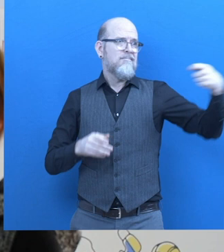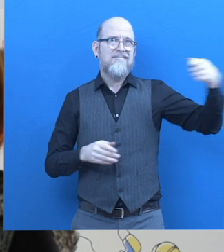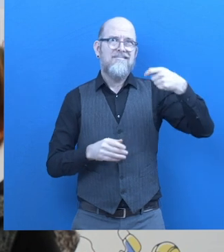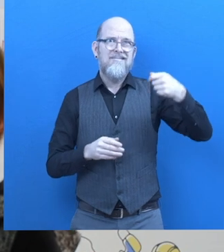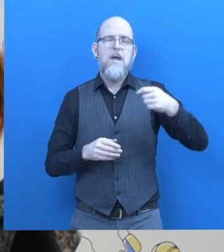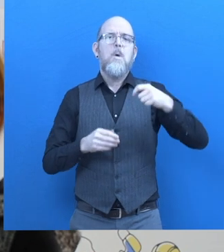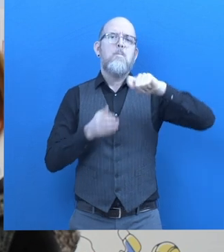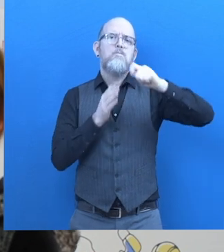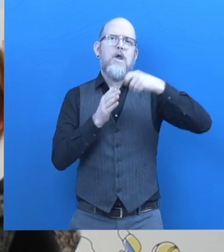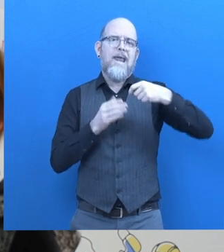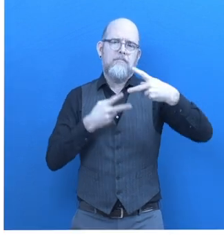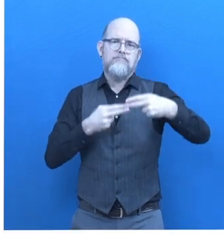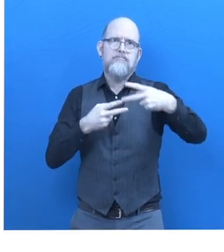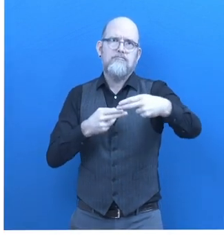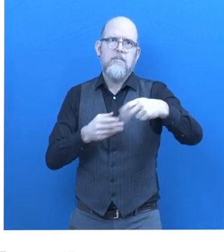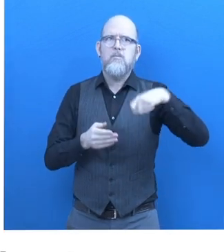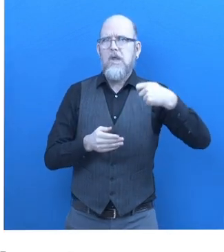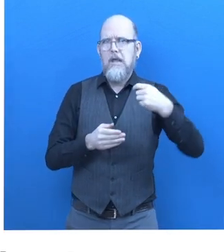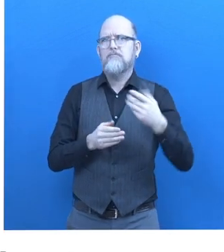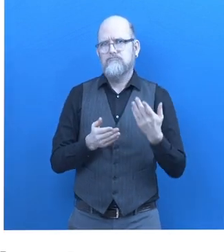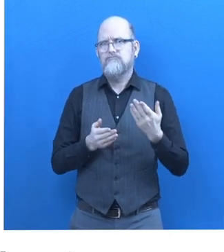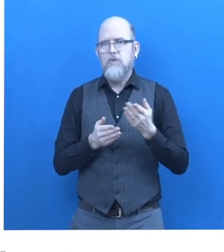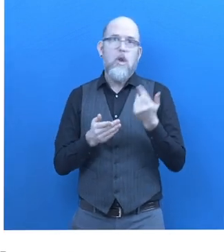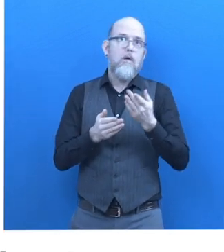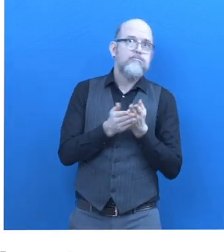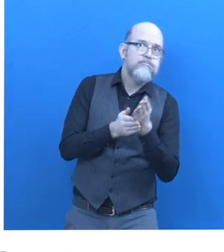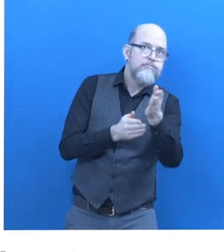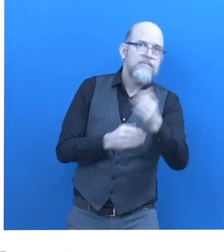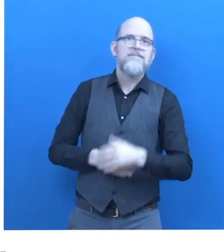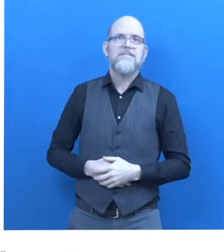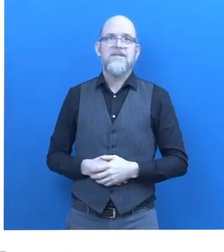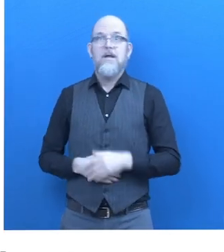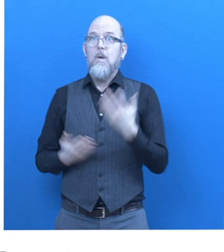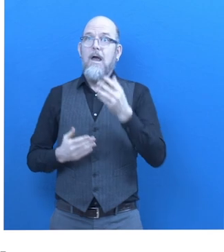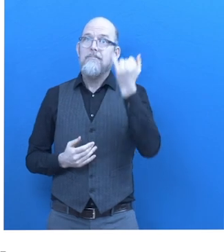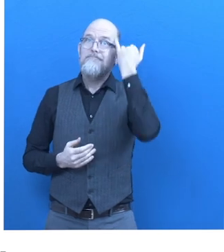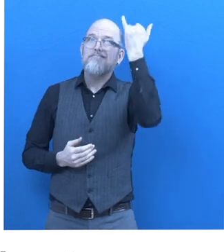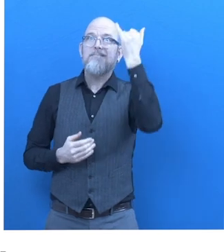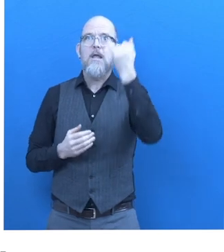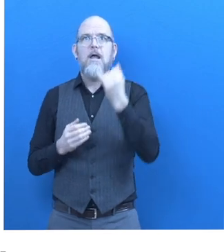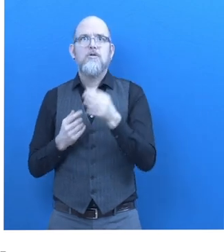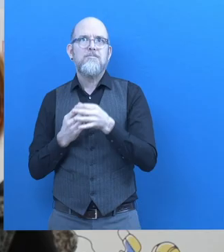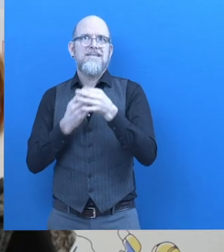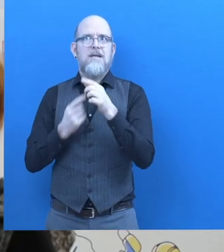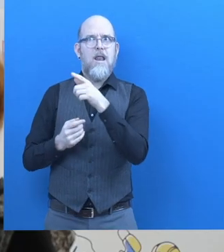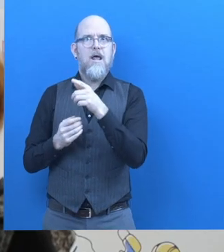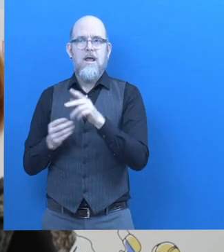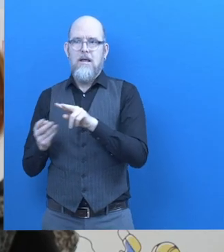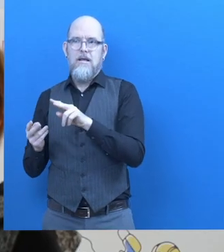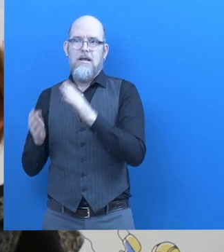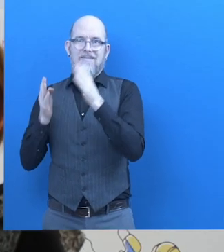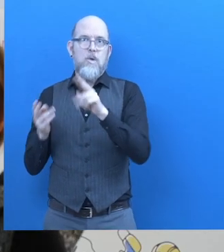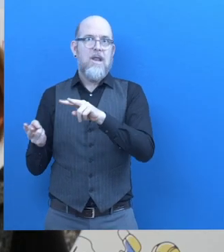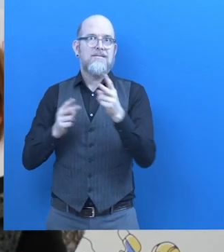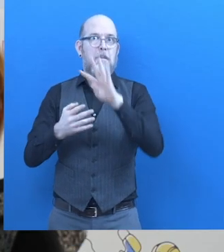base or to the center of the school. What is unique and innovative about individual transition plans? Parents